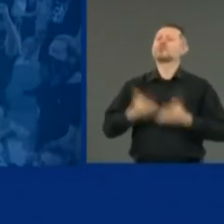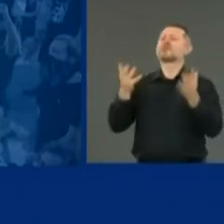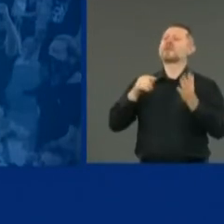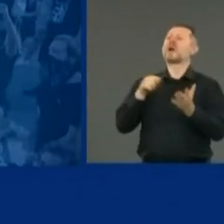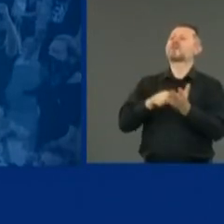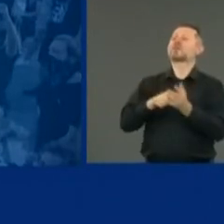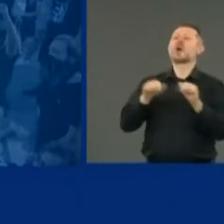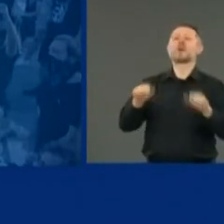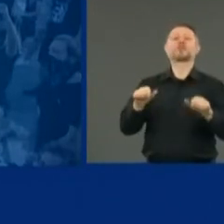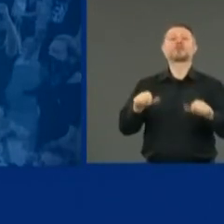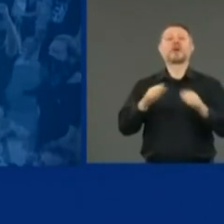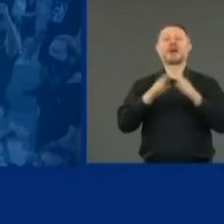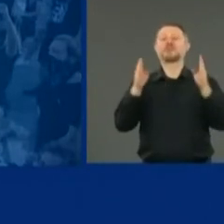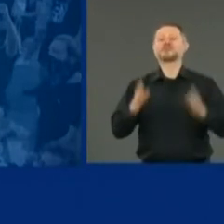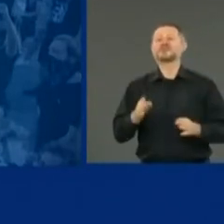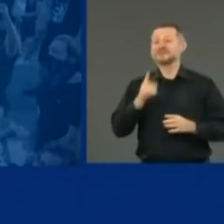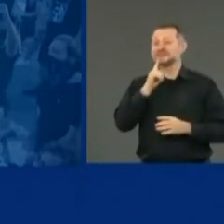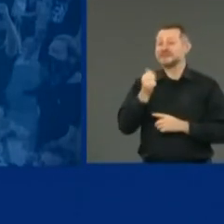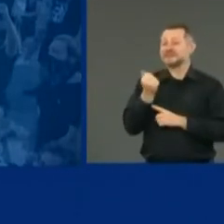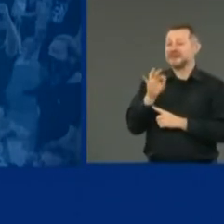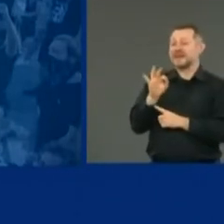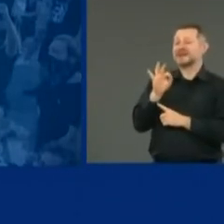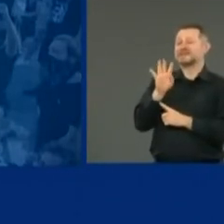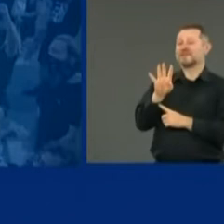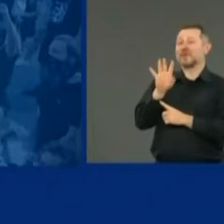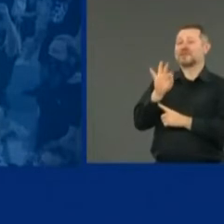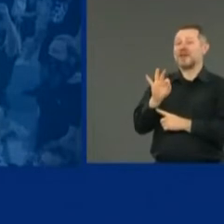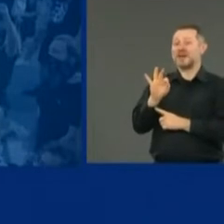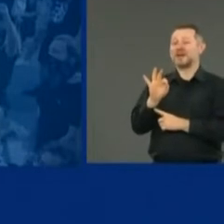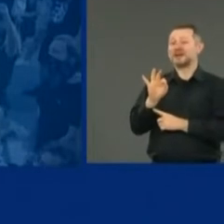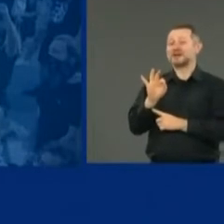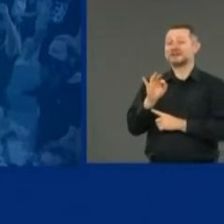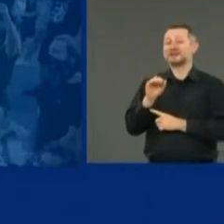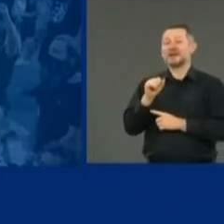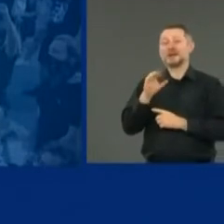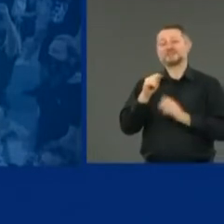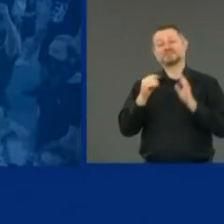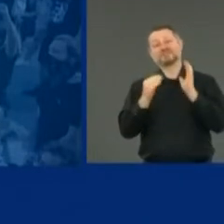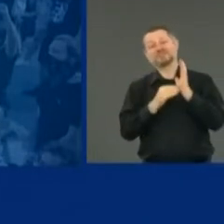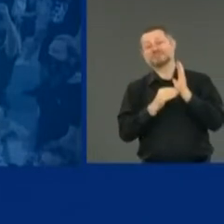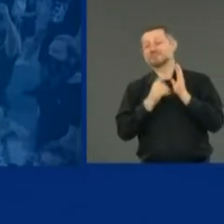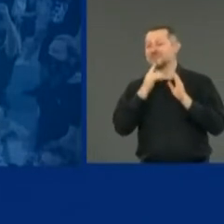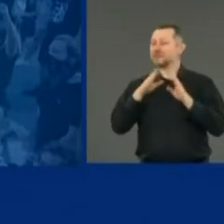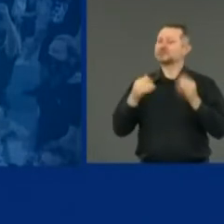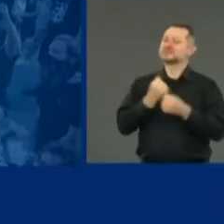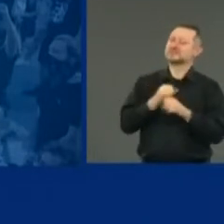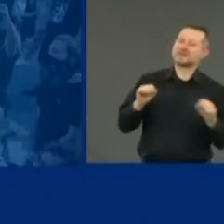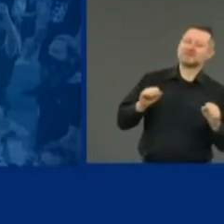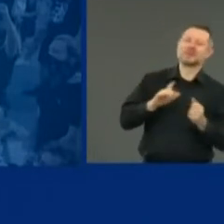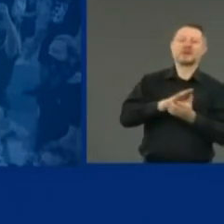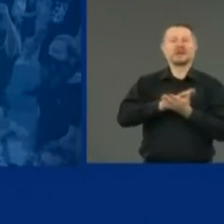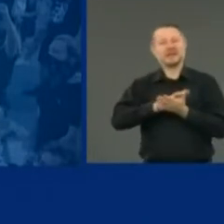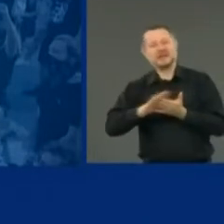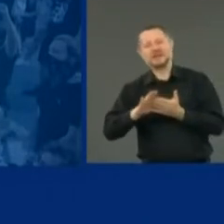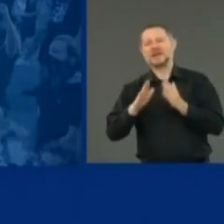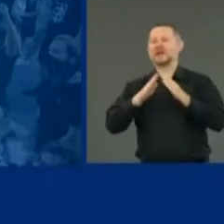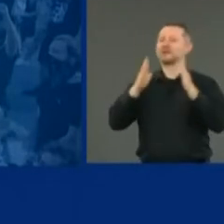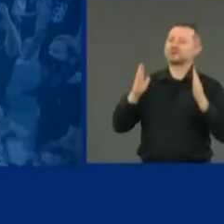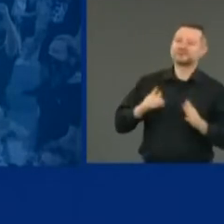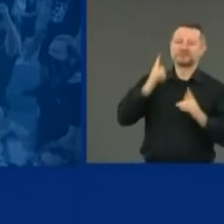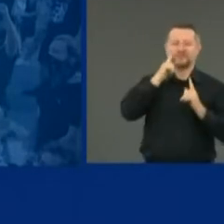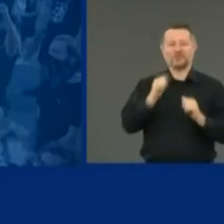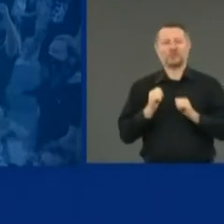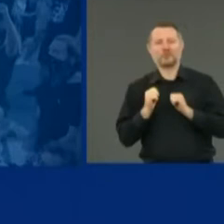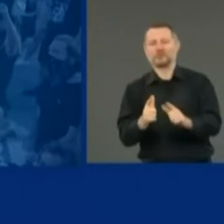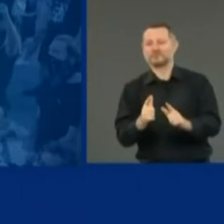Housing Act said, safe, clean, decent housing for every American. That was the 1949 Housing Act,